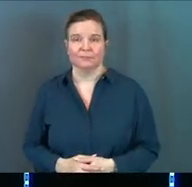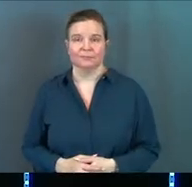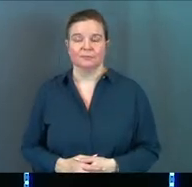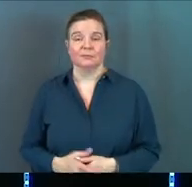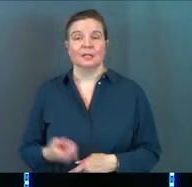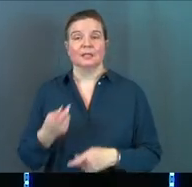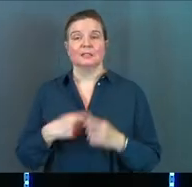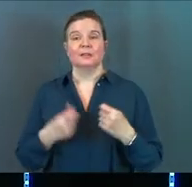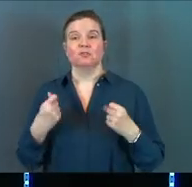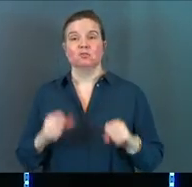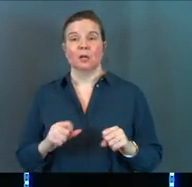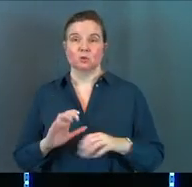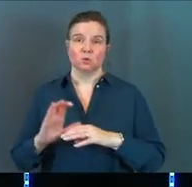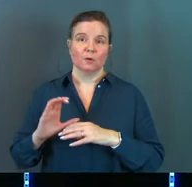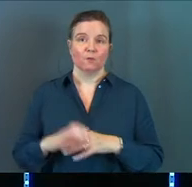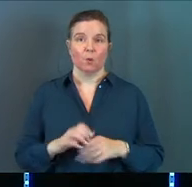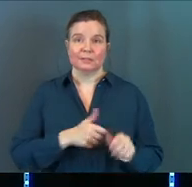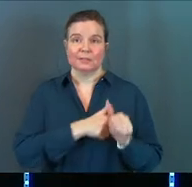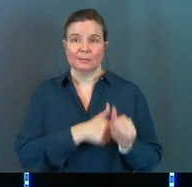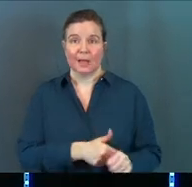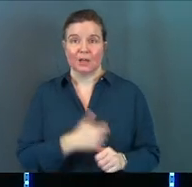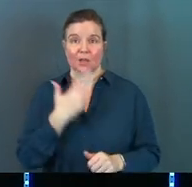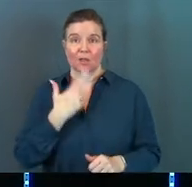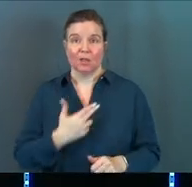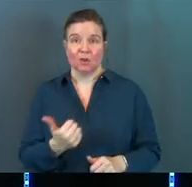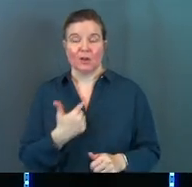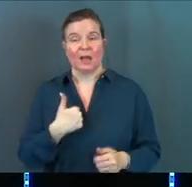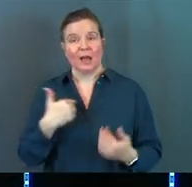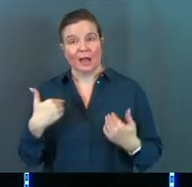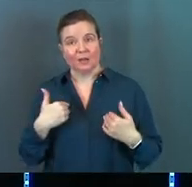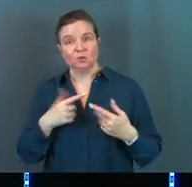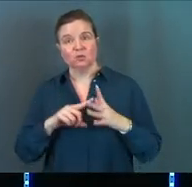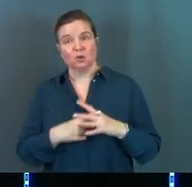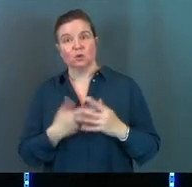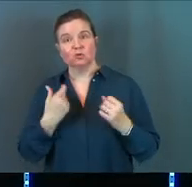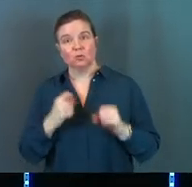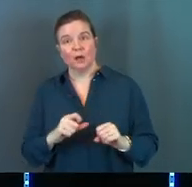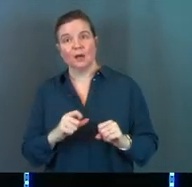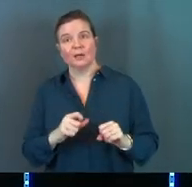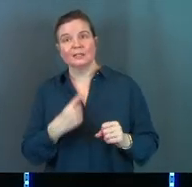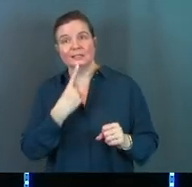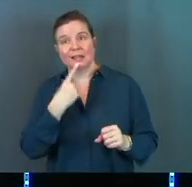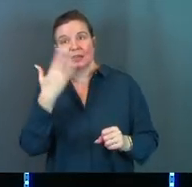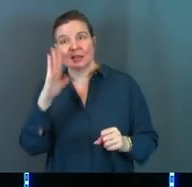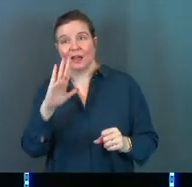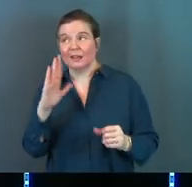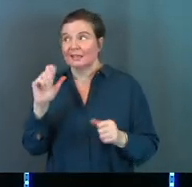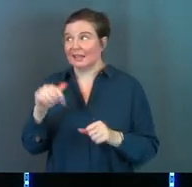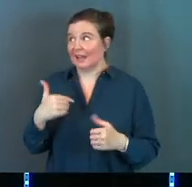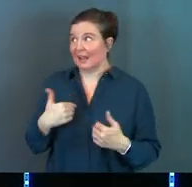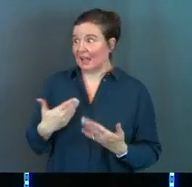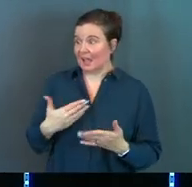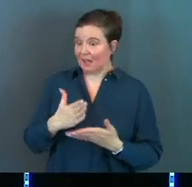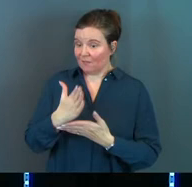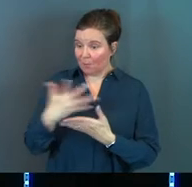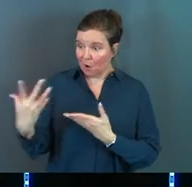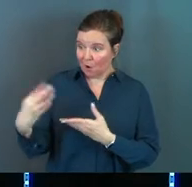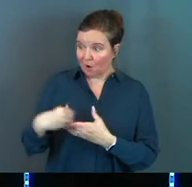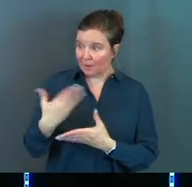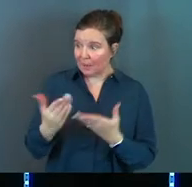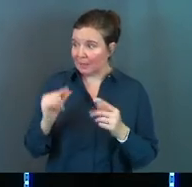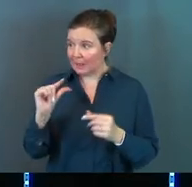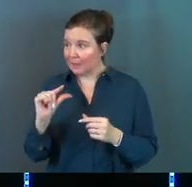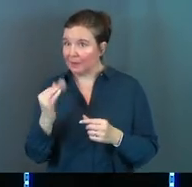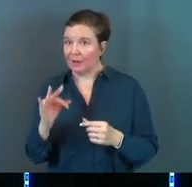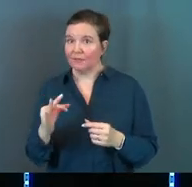And instead of trying to force his compliance at 13, I had to start trying to say, God, can I have part, maybe